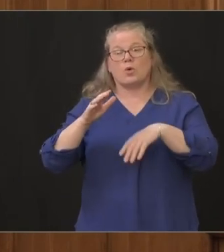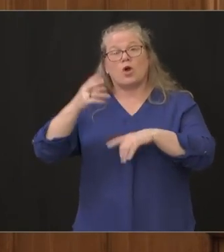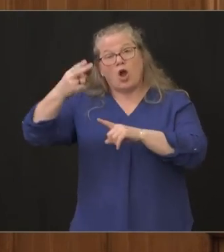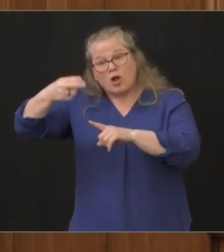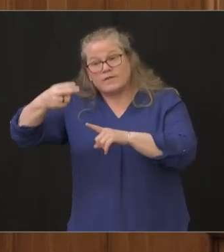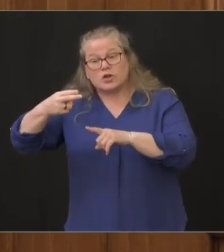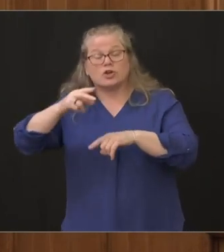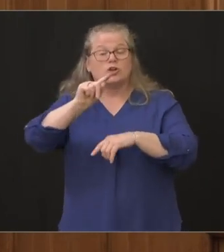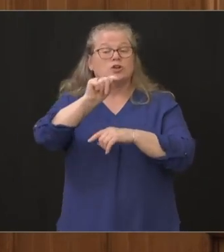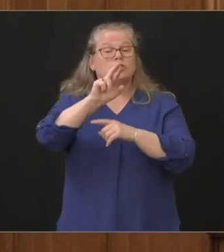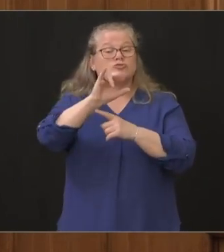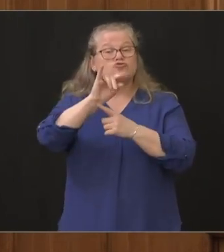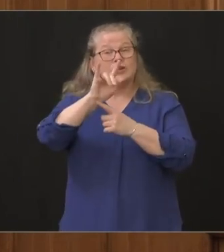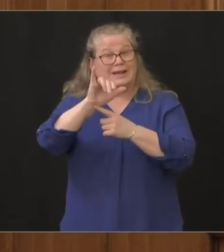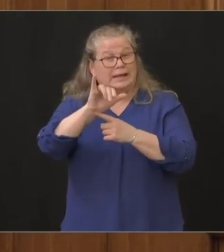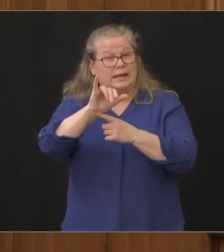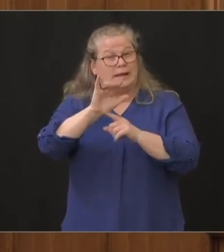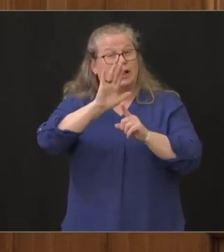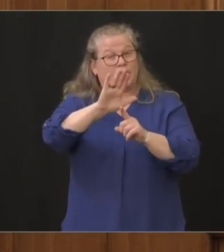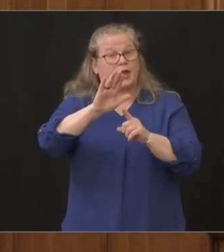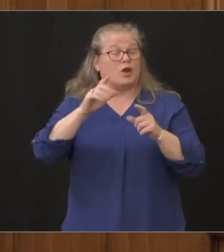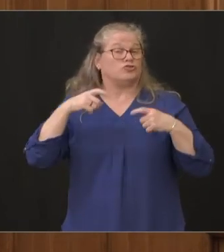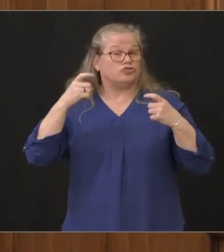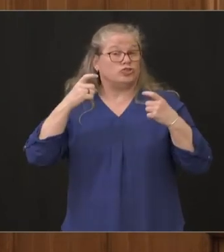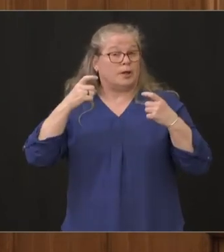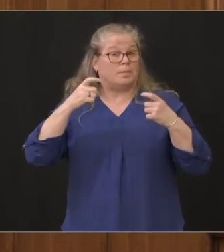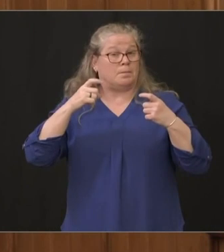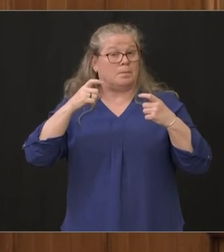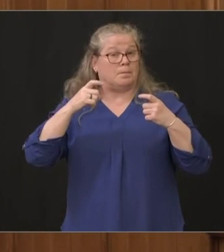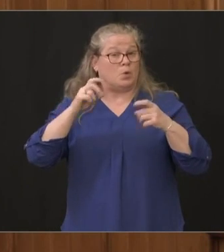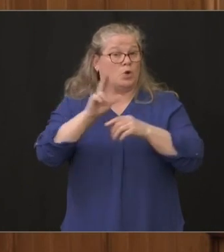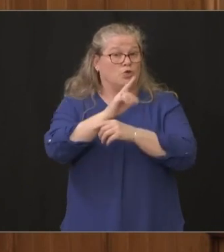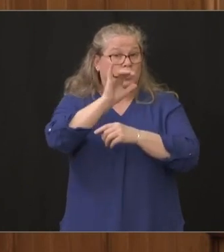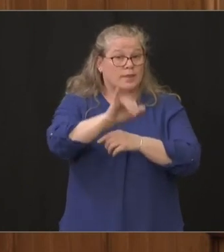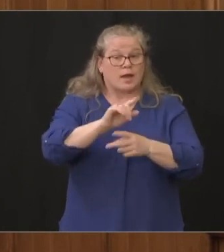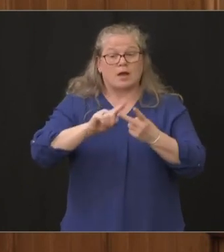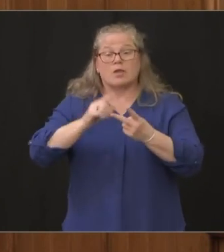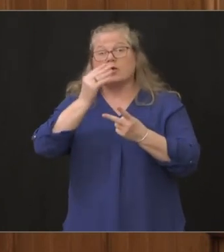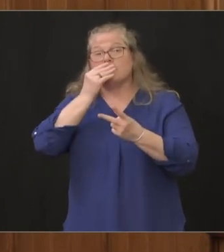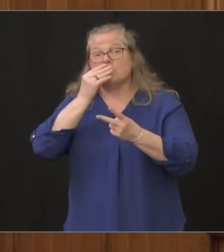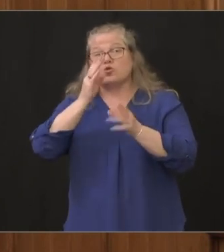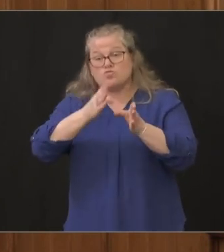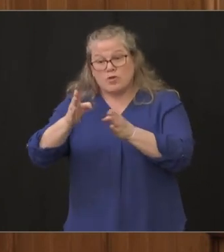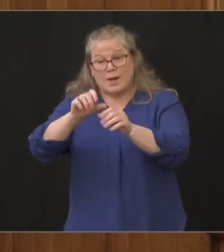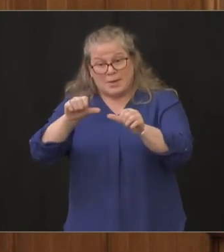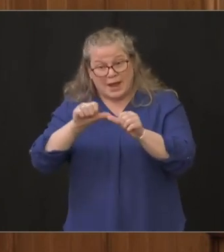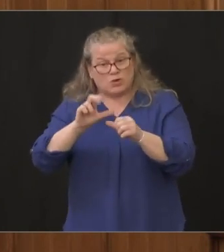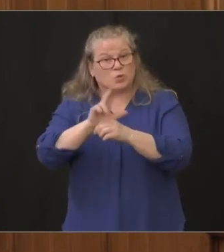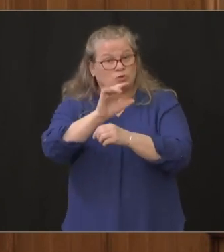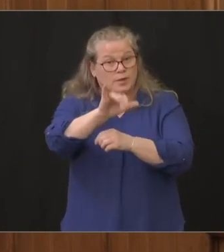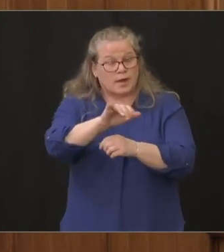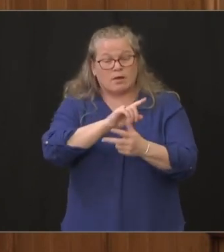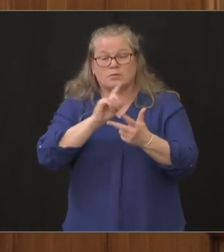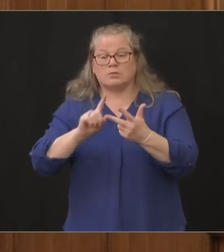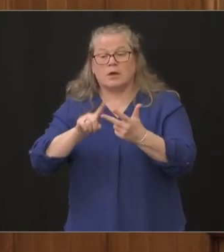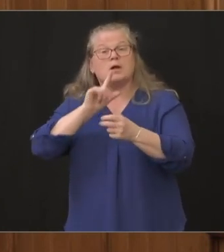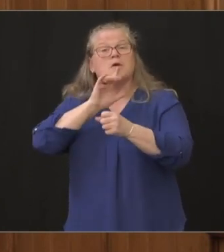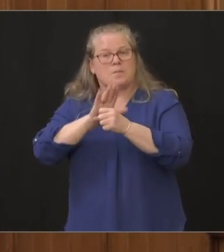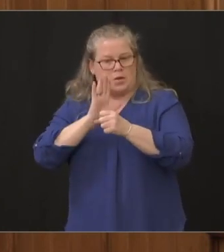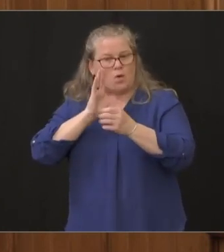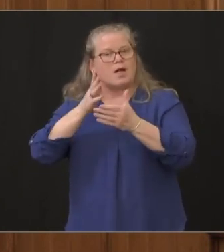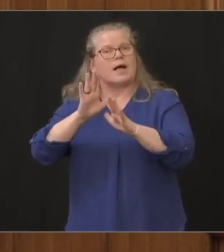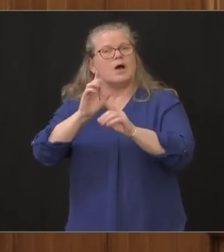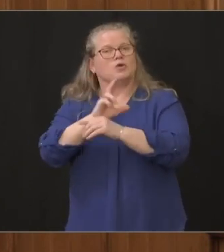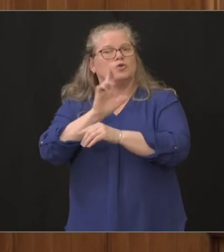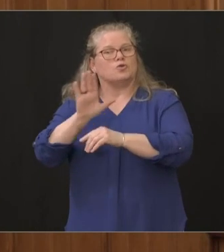their gymnasium facilities we're using some of their food preparation areas and we have commitments to their dormitories uh in place uh and i would really